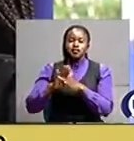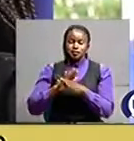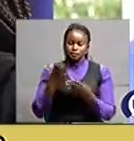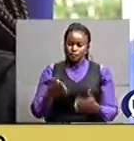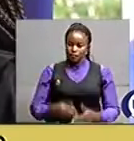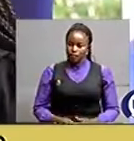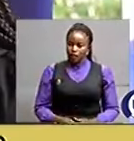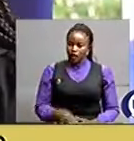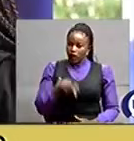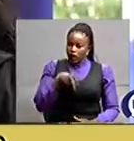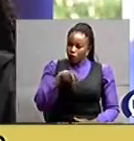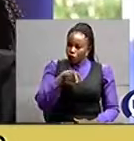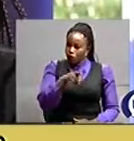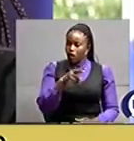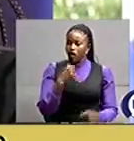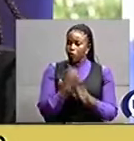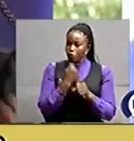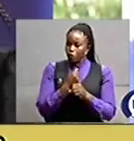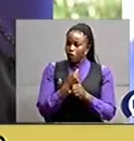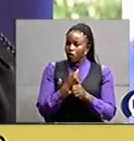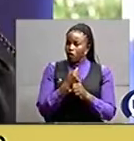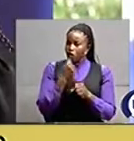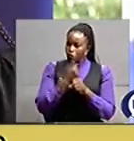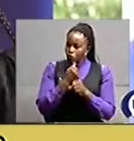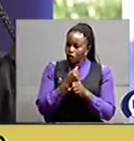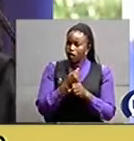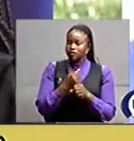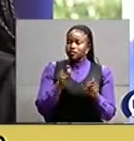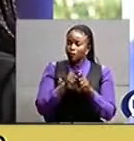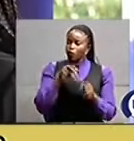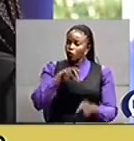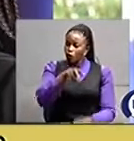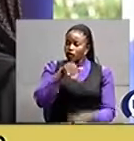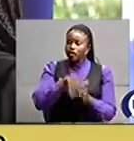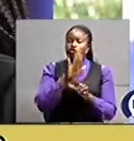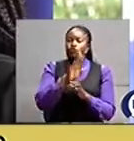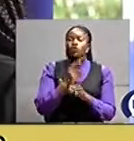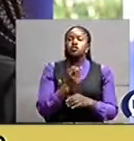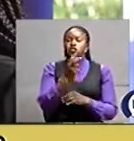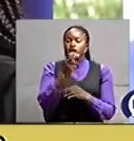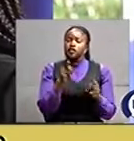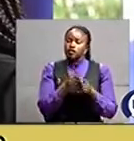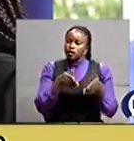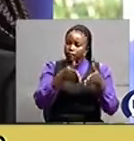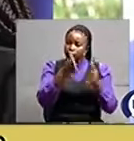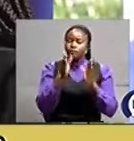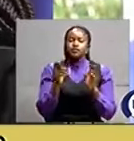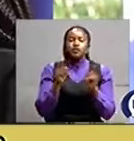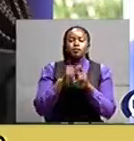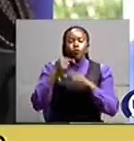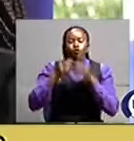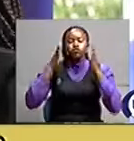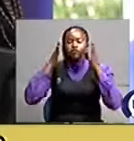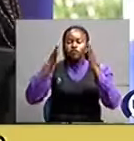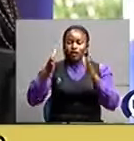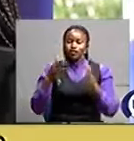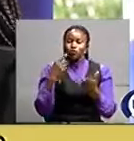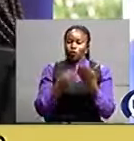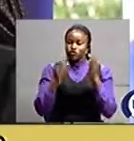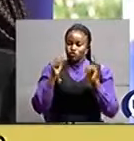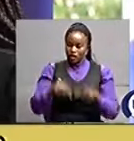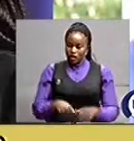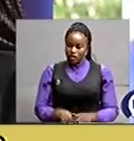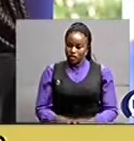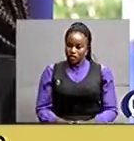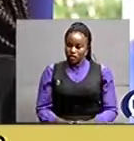so walk it your way. People will find you along that road, or might not, but be true to yourself, because then and only then will you be able